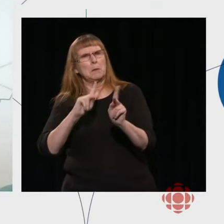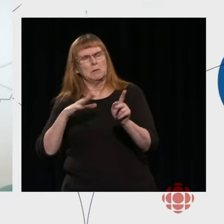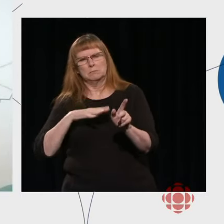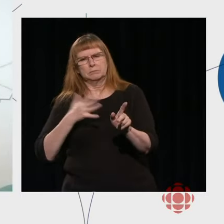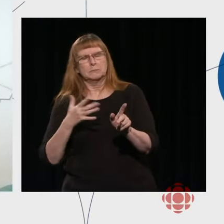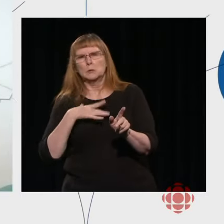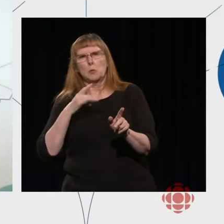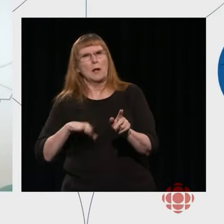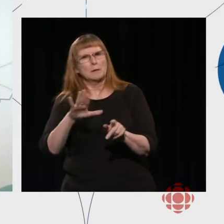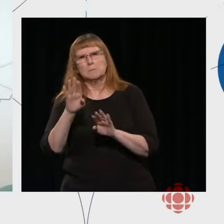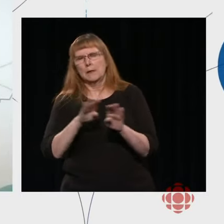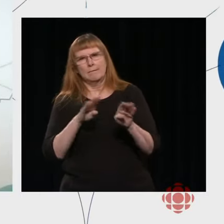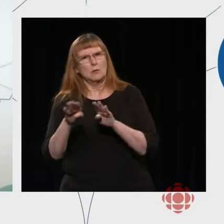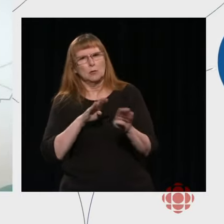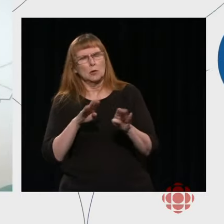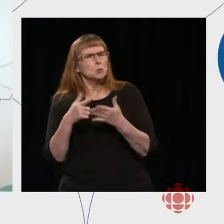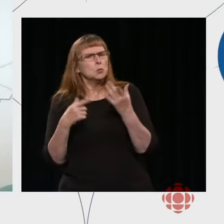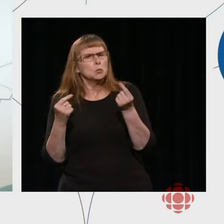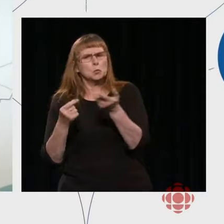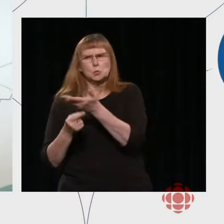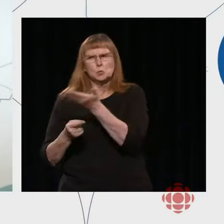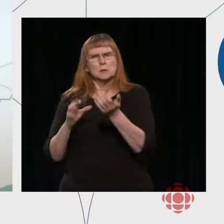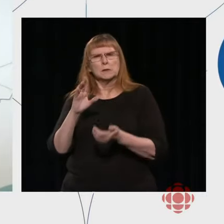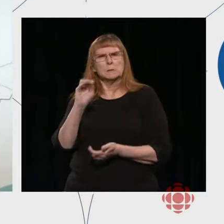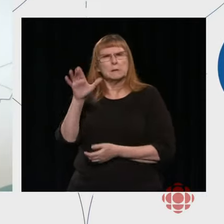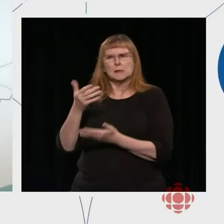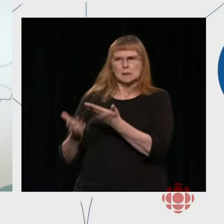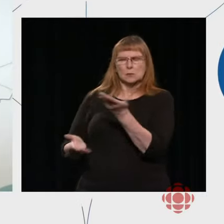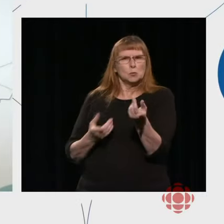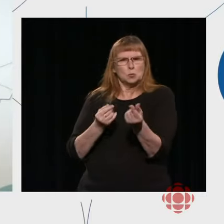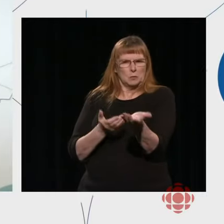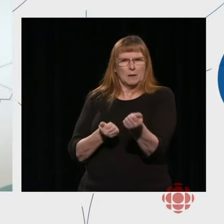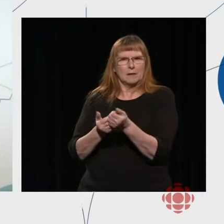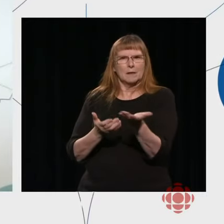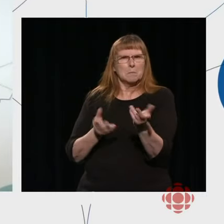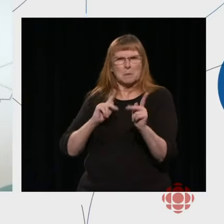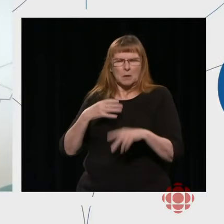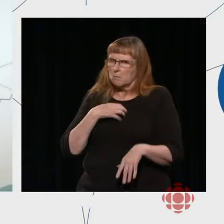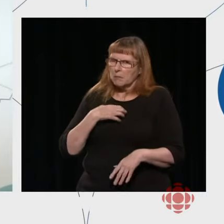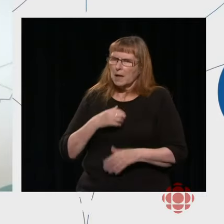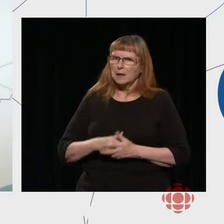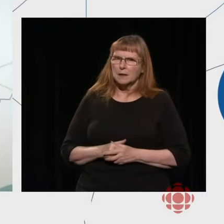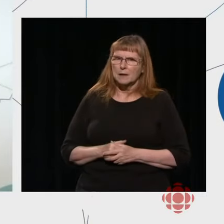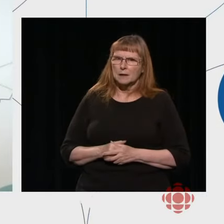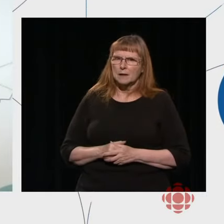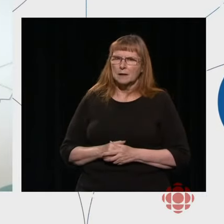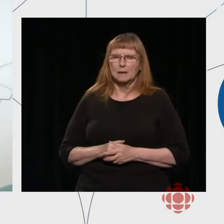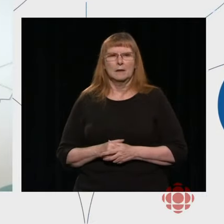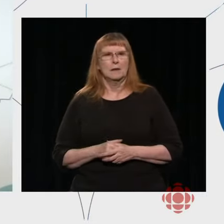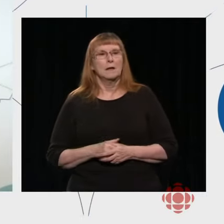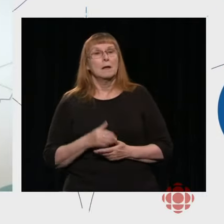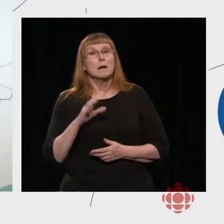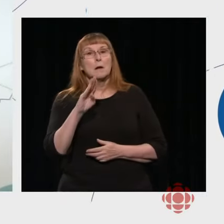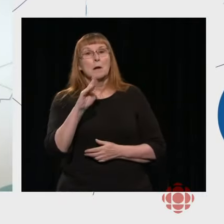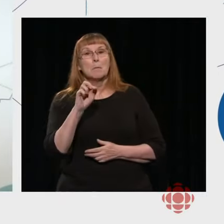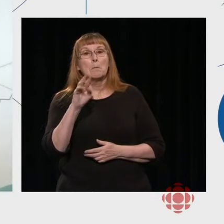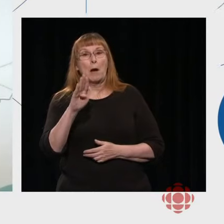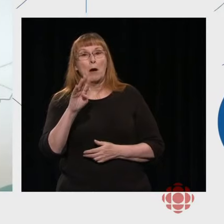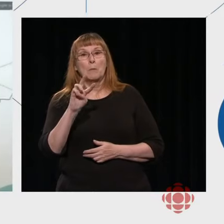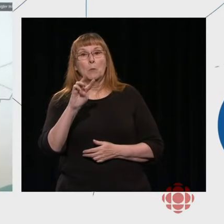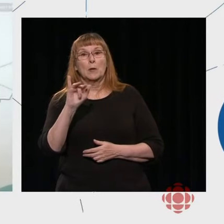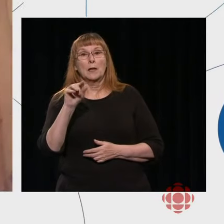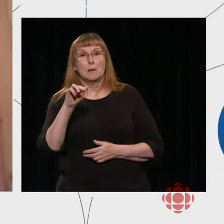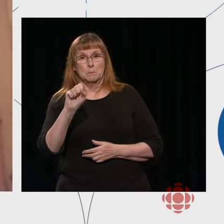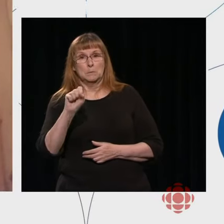Now, this question will be given to Barb Williams. Barb, if you could answer this question around the Power